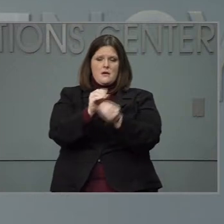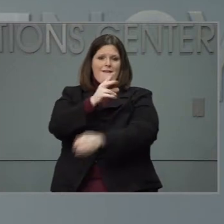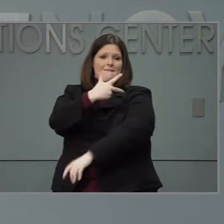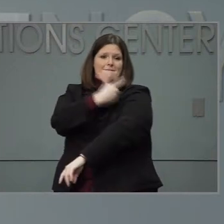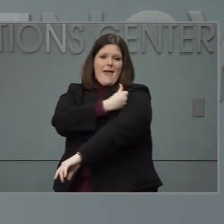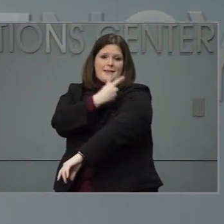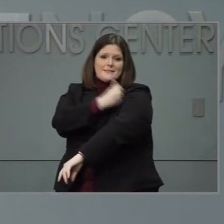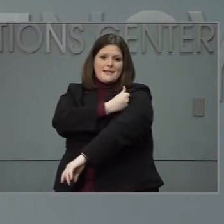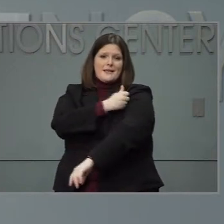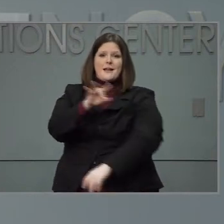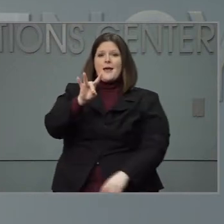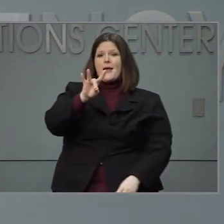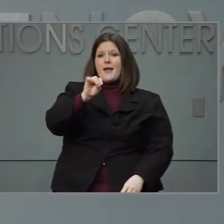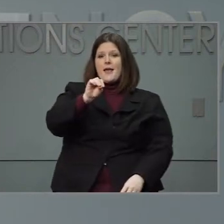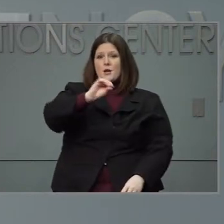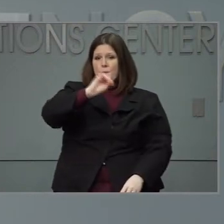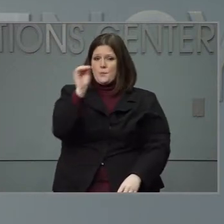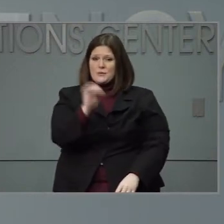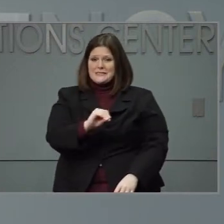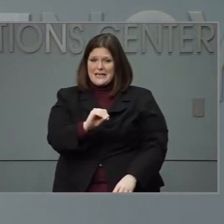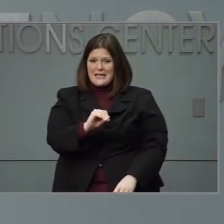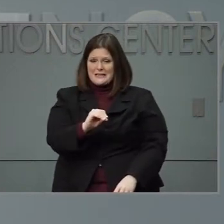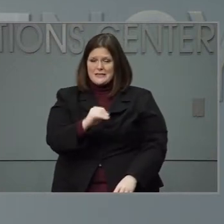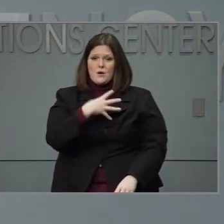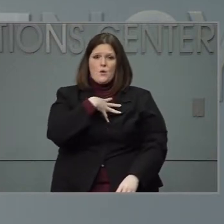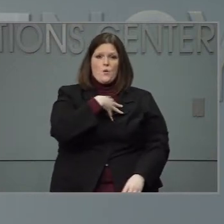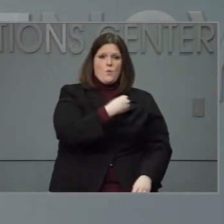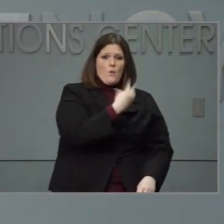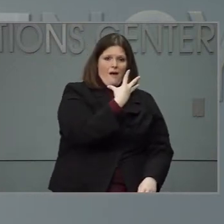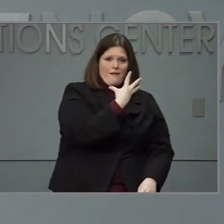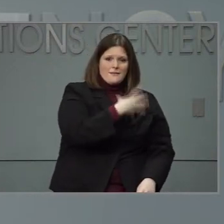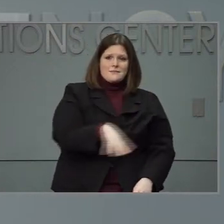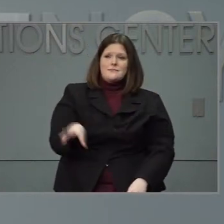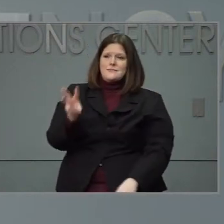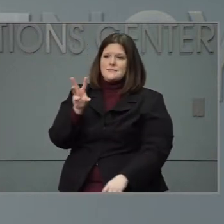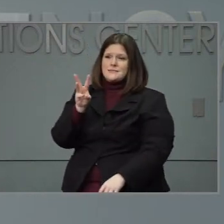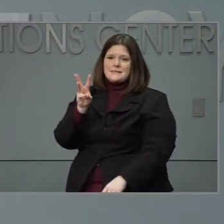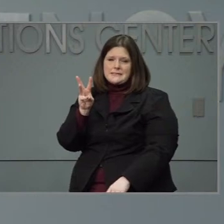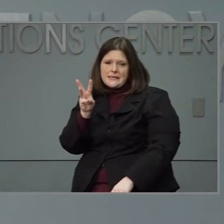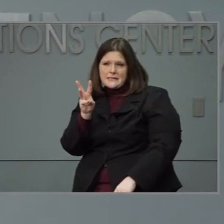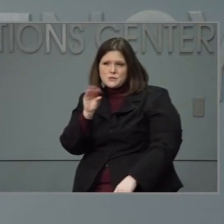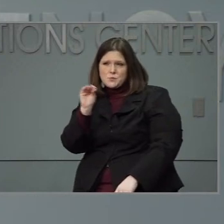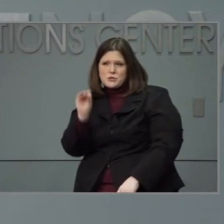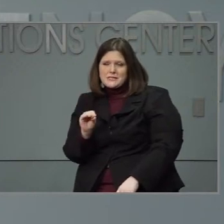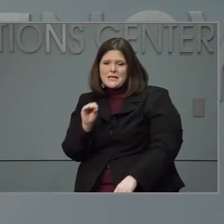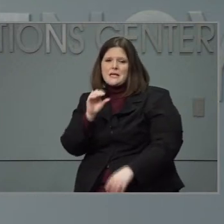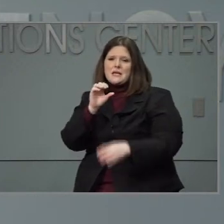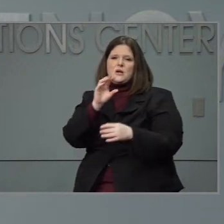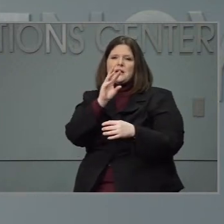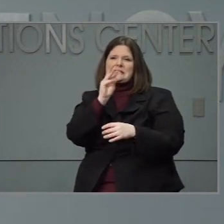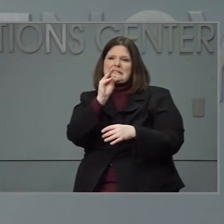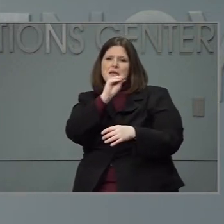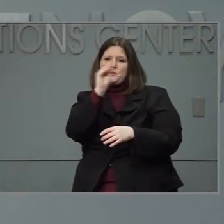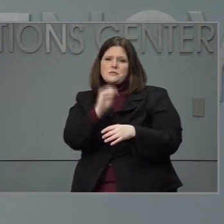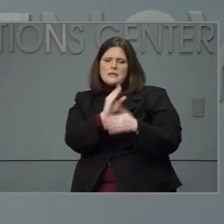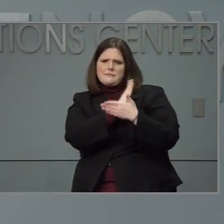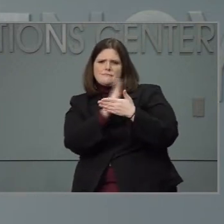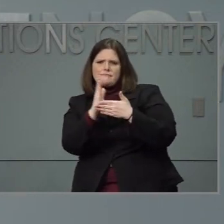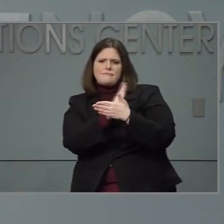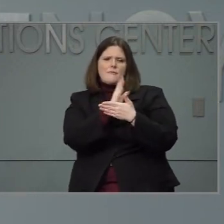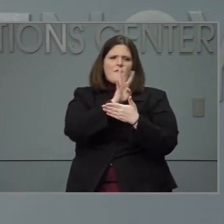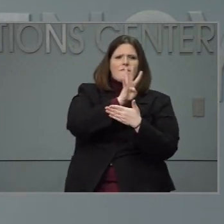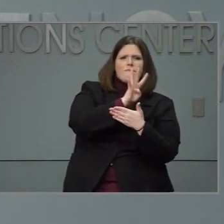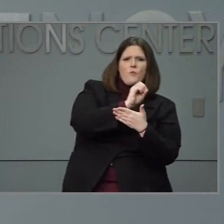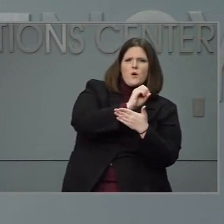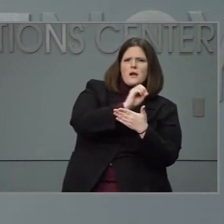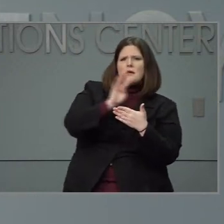are white and about 60% are in that 25 to, I believe, 49 age range. What's going